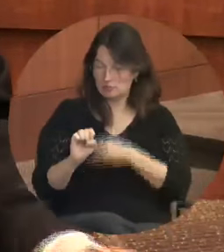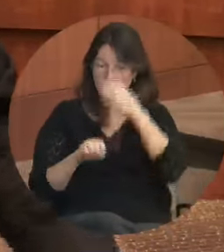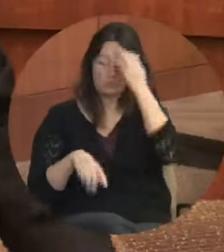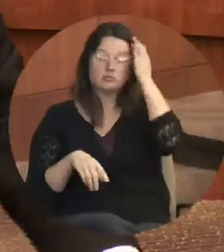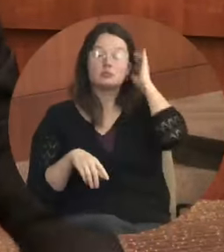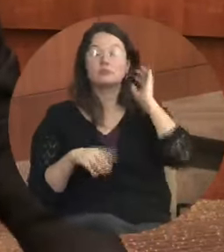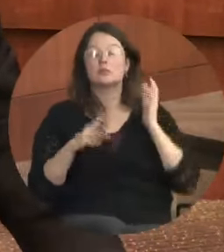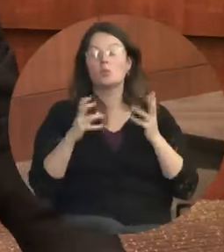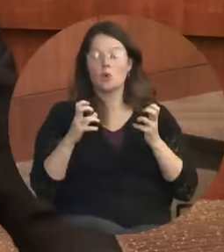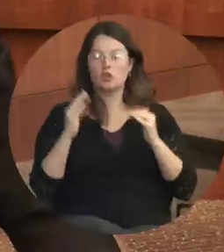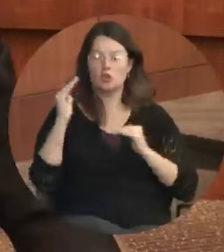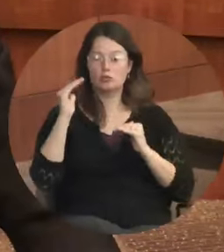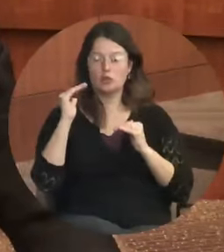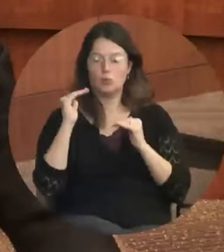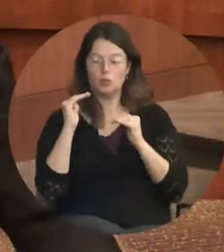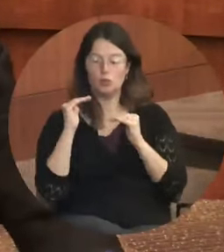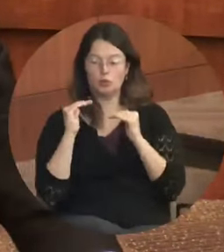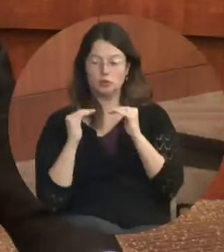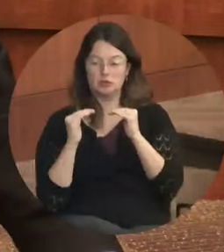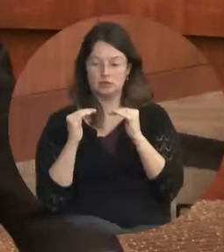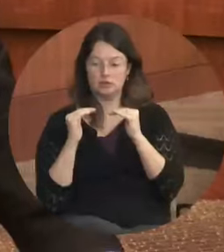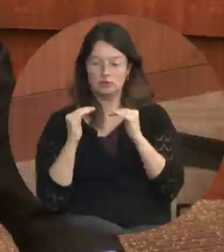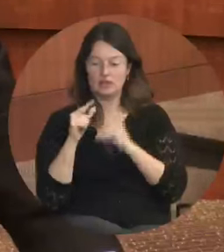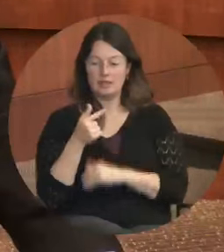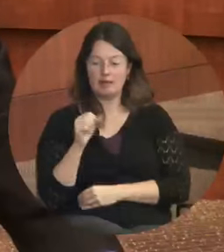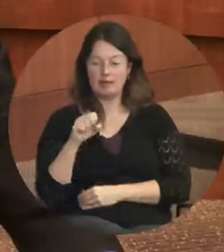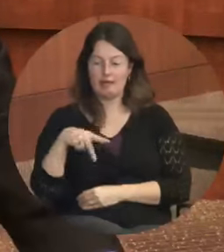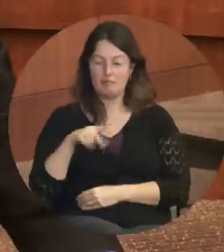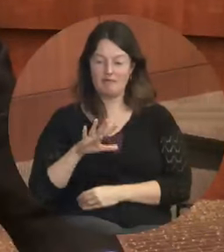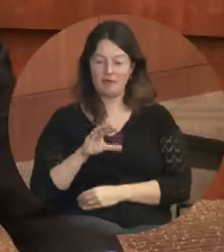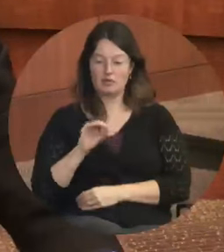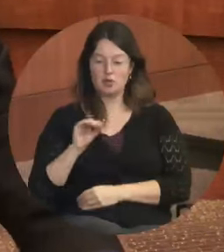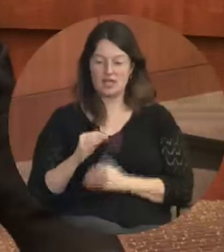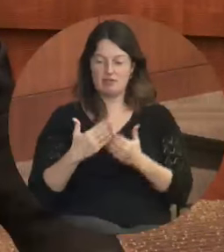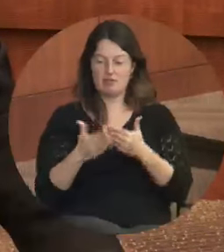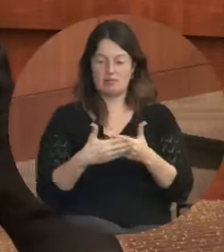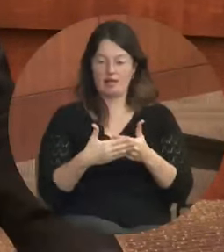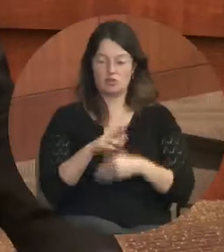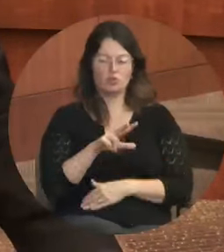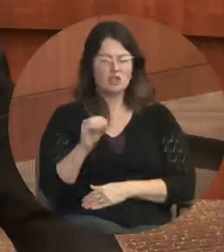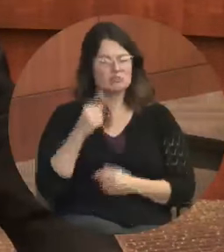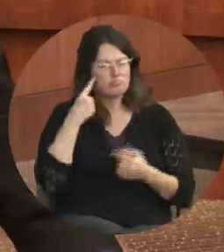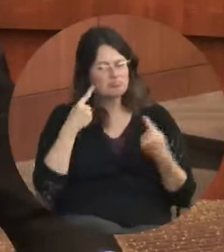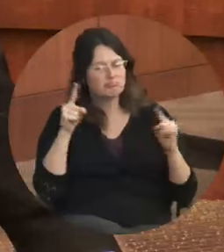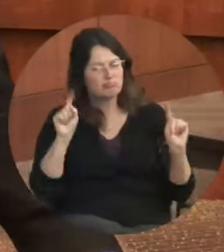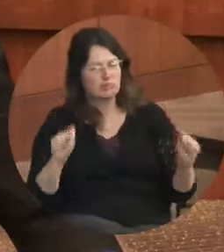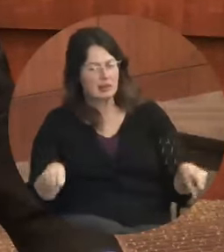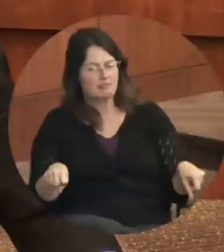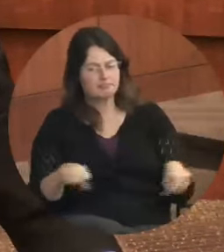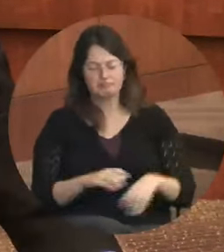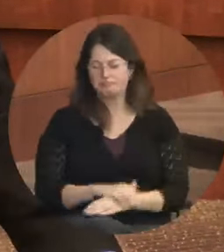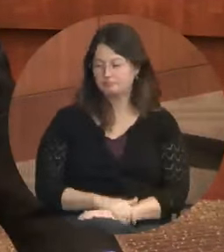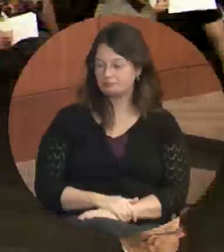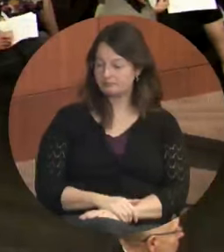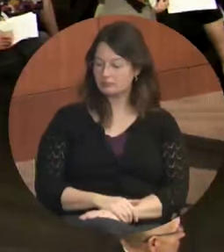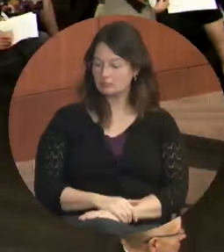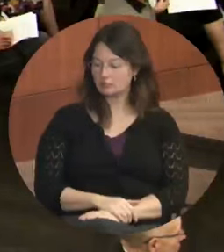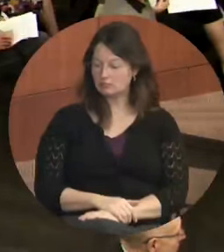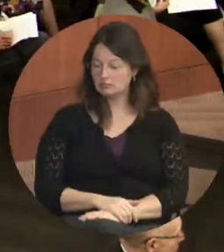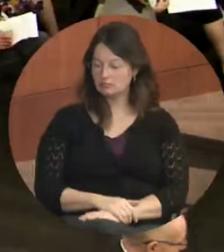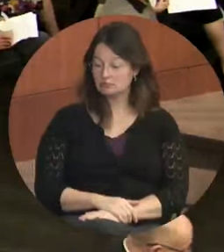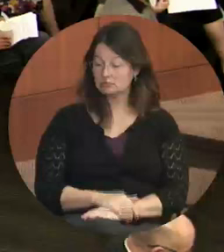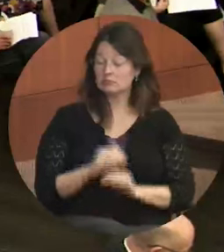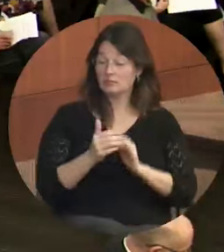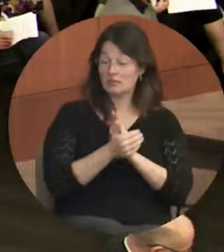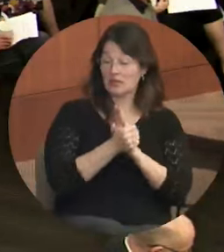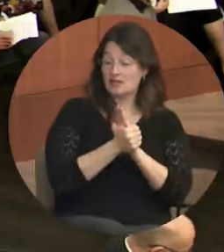reduce that gap by at least five percent in three years. Achievable goals is what we're shooting for. The skills gap